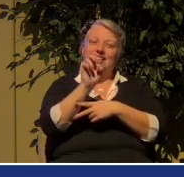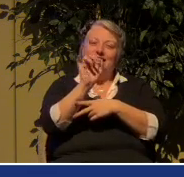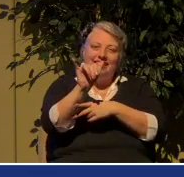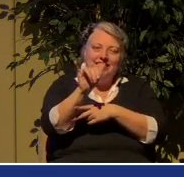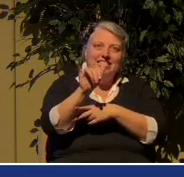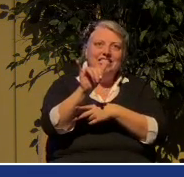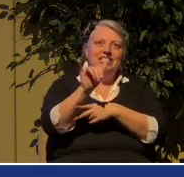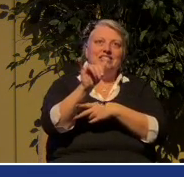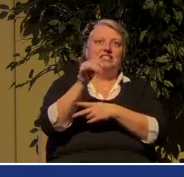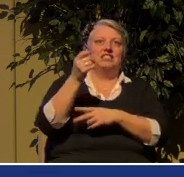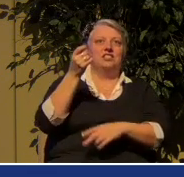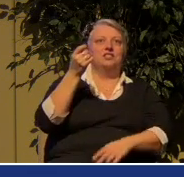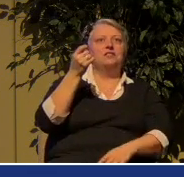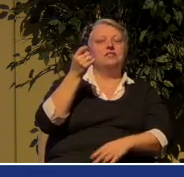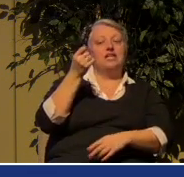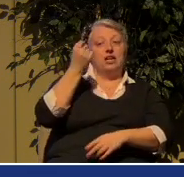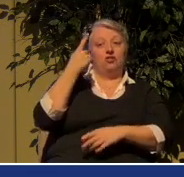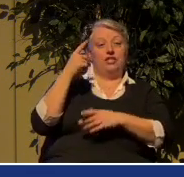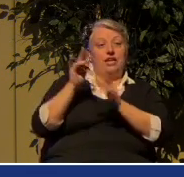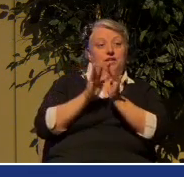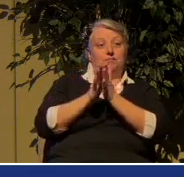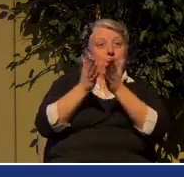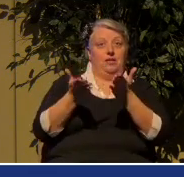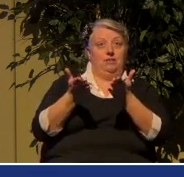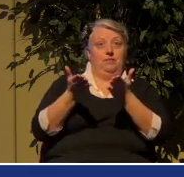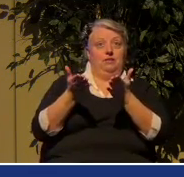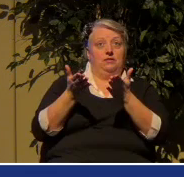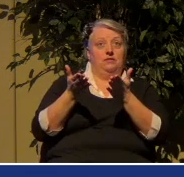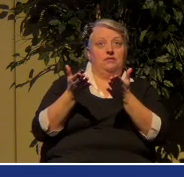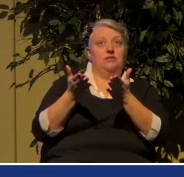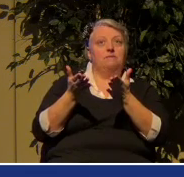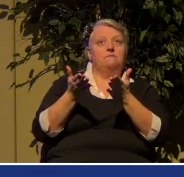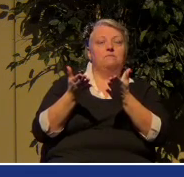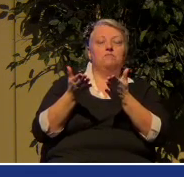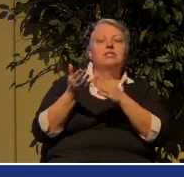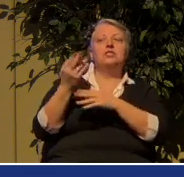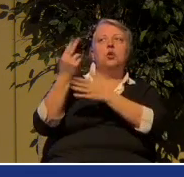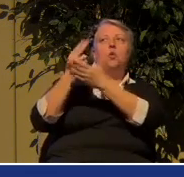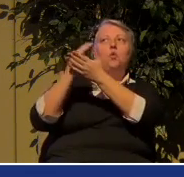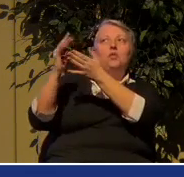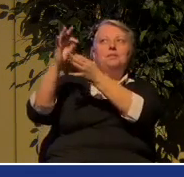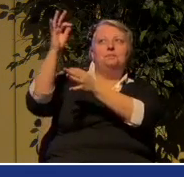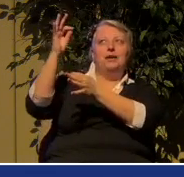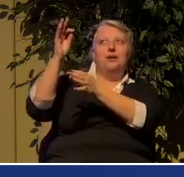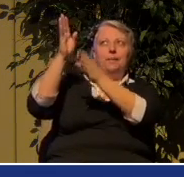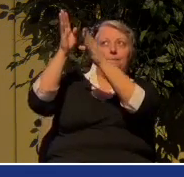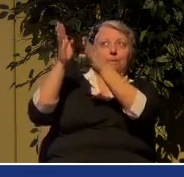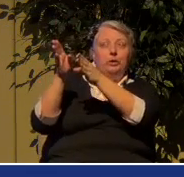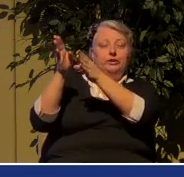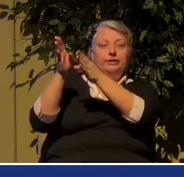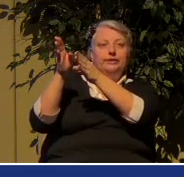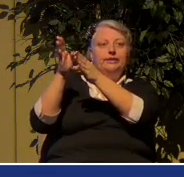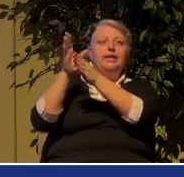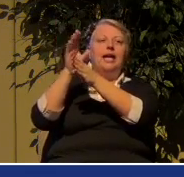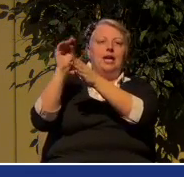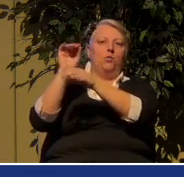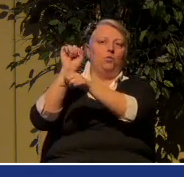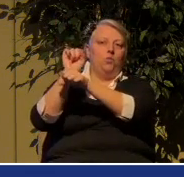the key to understanding scripture scripture is the person and the work